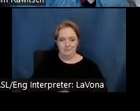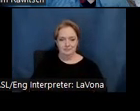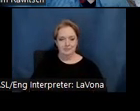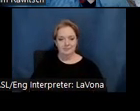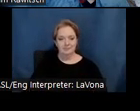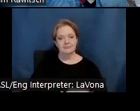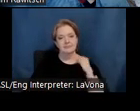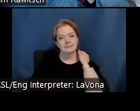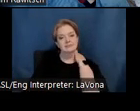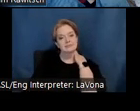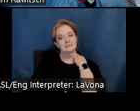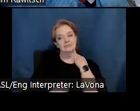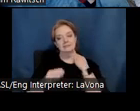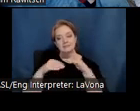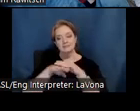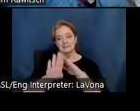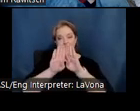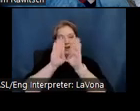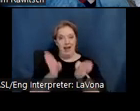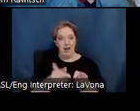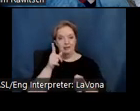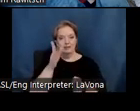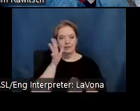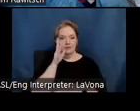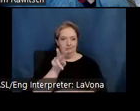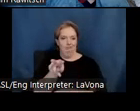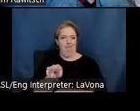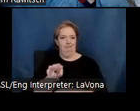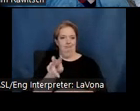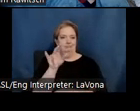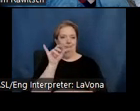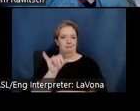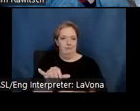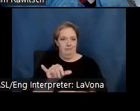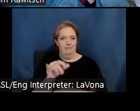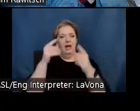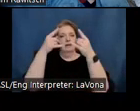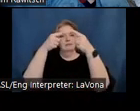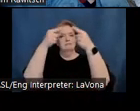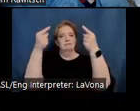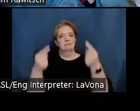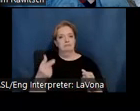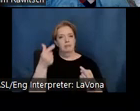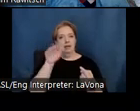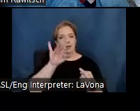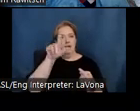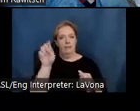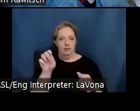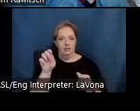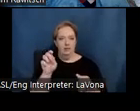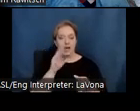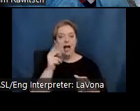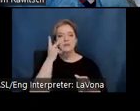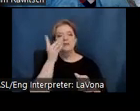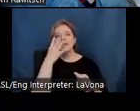Entering the house, your eyes are drawn to the cork top table in the foreground and to the light from the windows